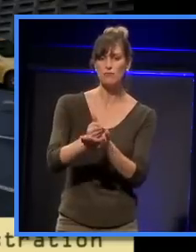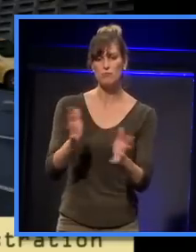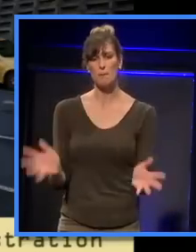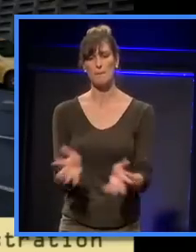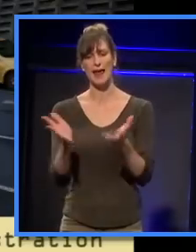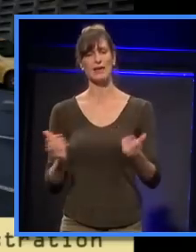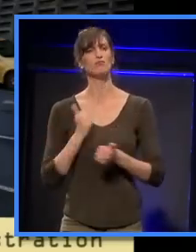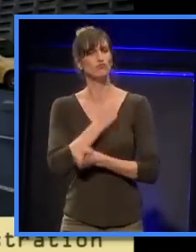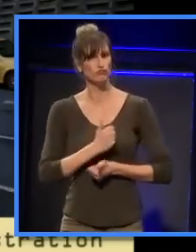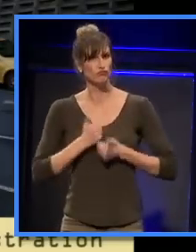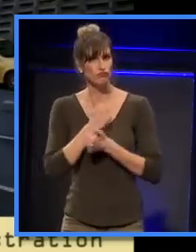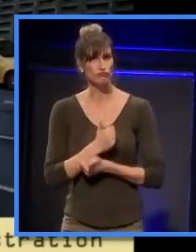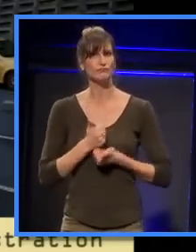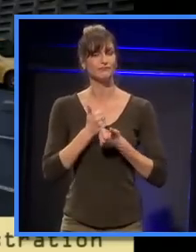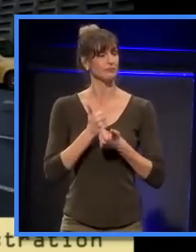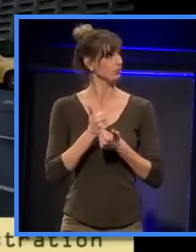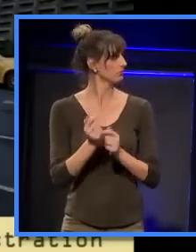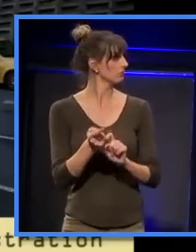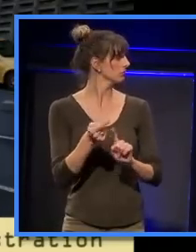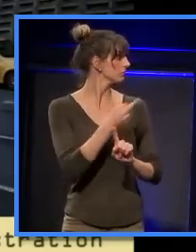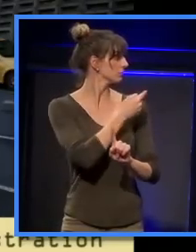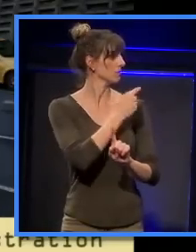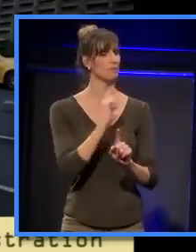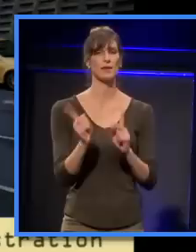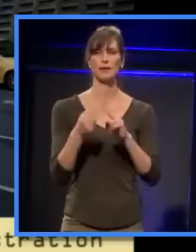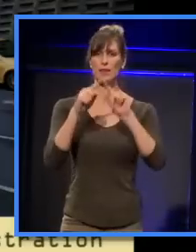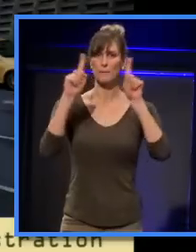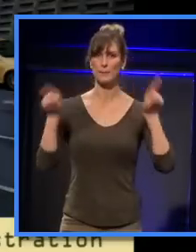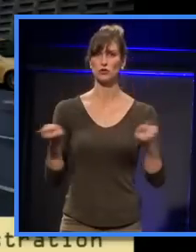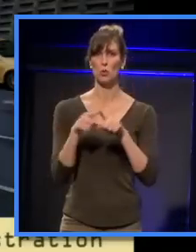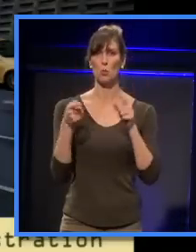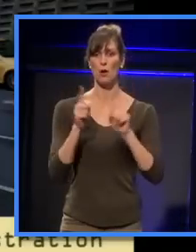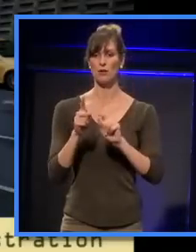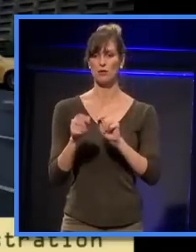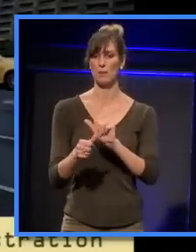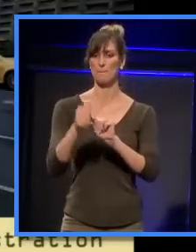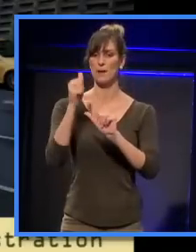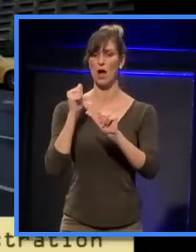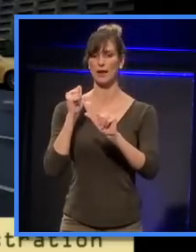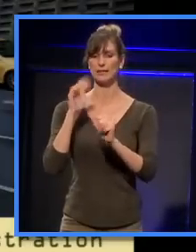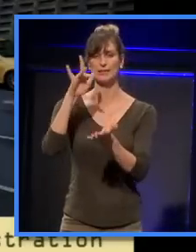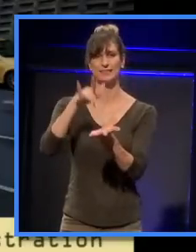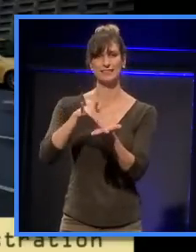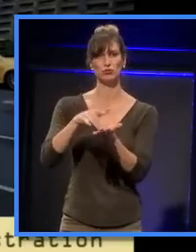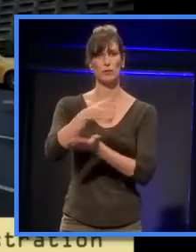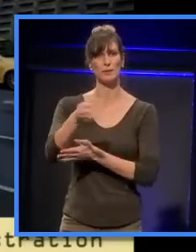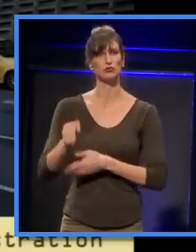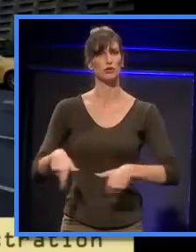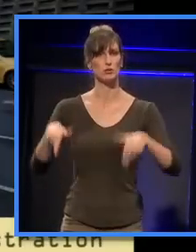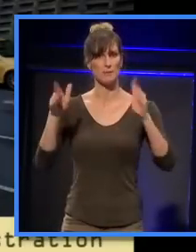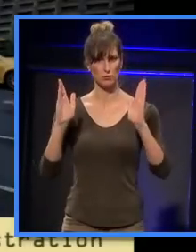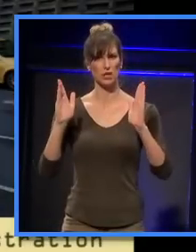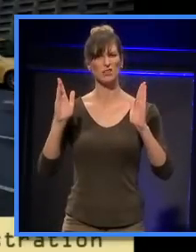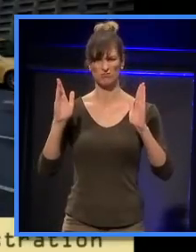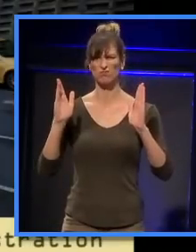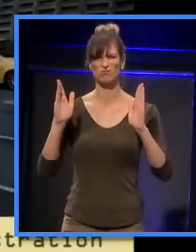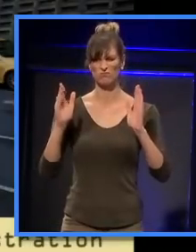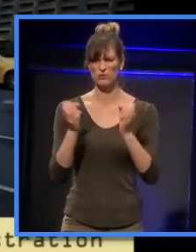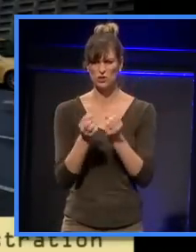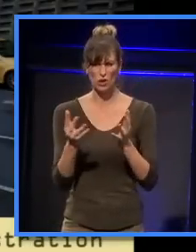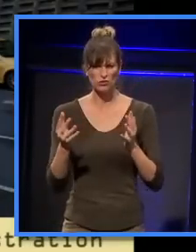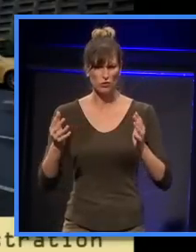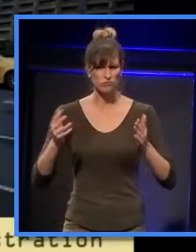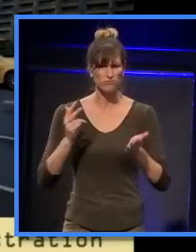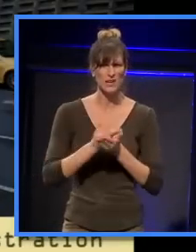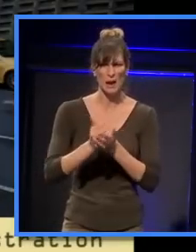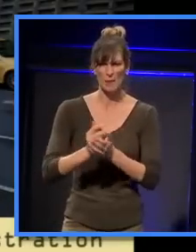Just another picture there around the back of the central administration building. Poor connections, dead ends, and once more, just cramming in